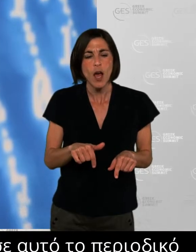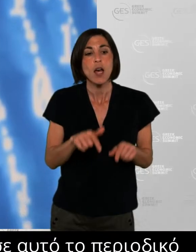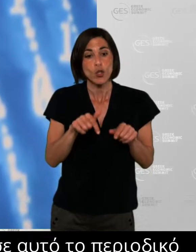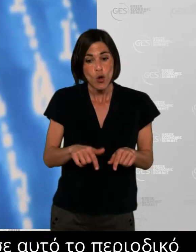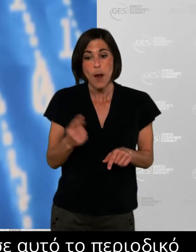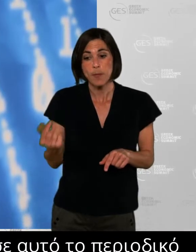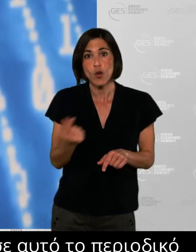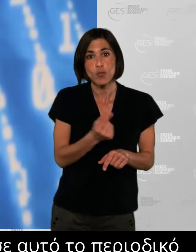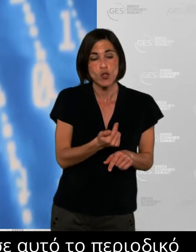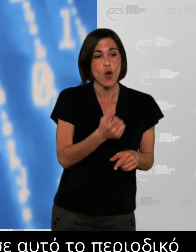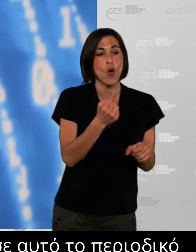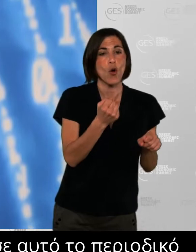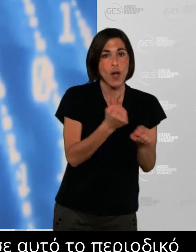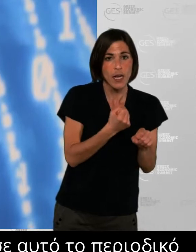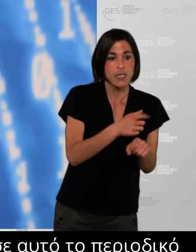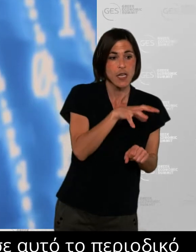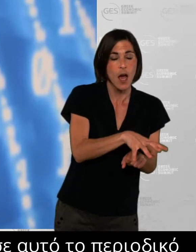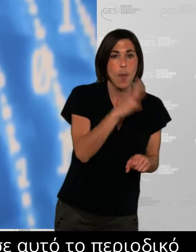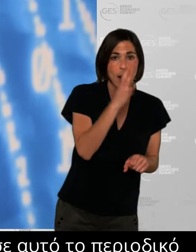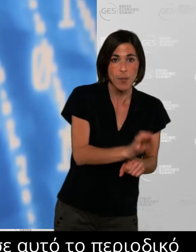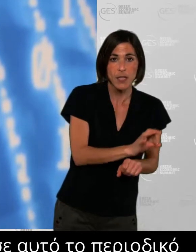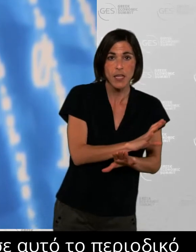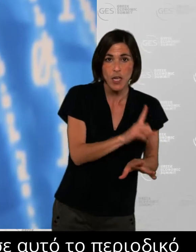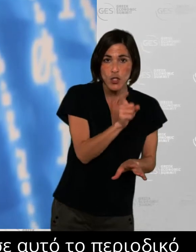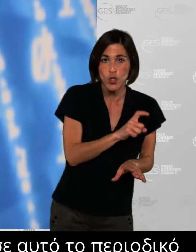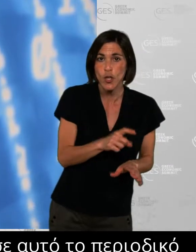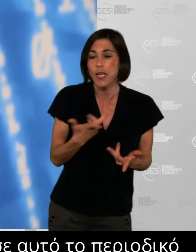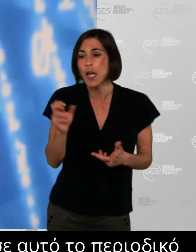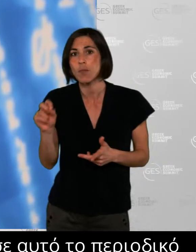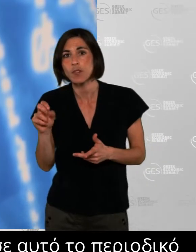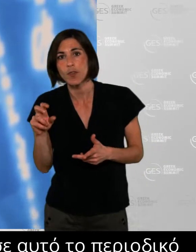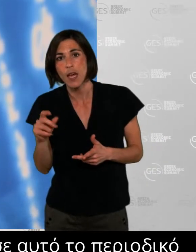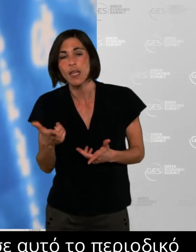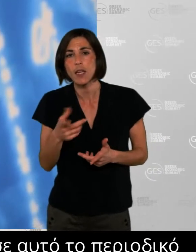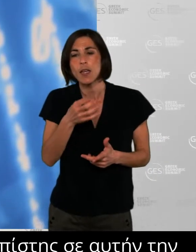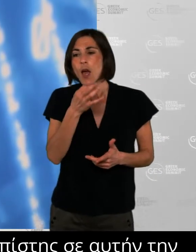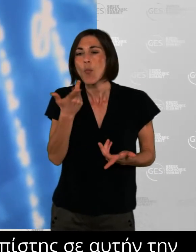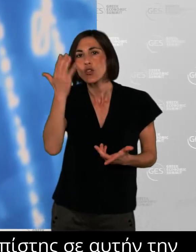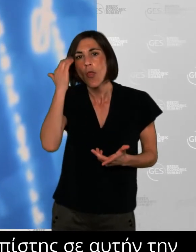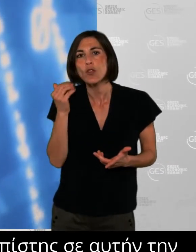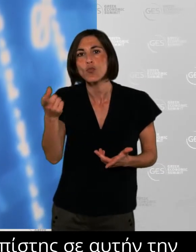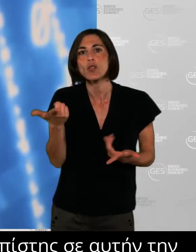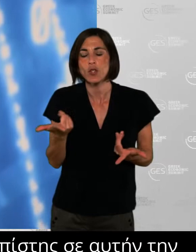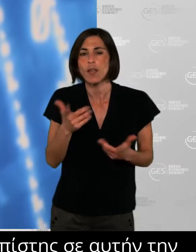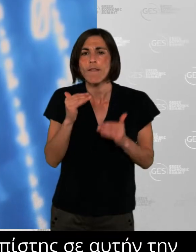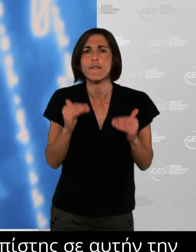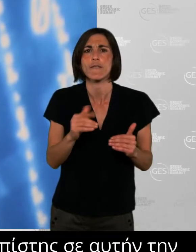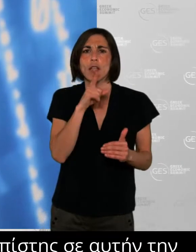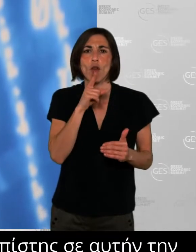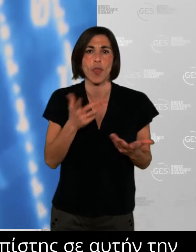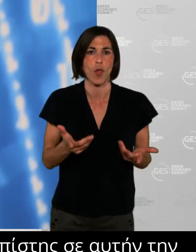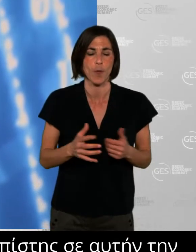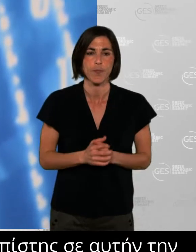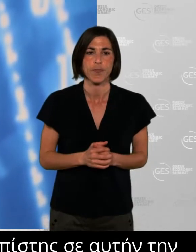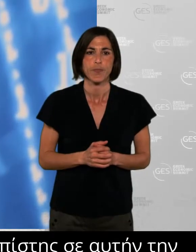uh type of working right. So uh uh I think fortunately uh something that we would have been studying for years and years and we would